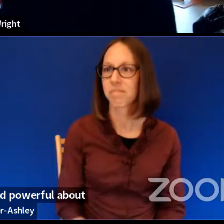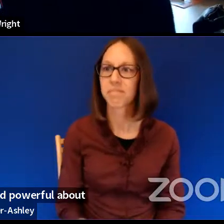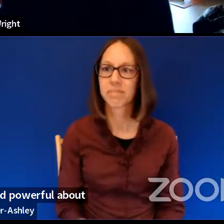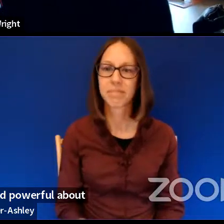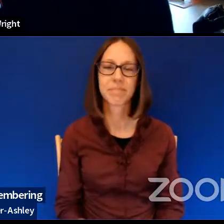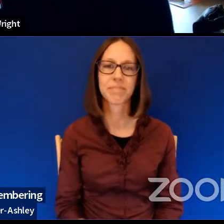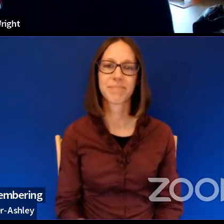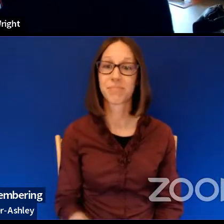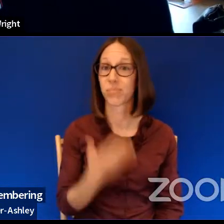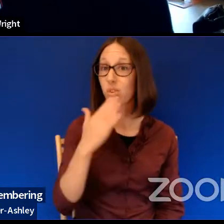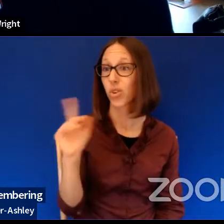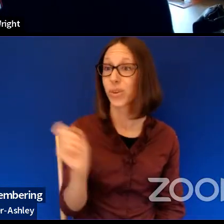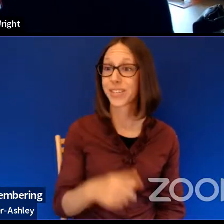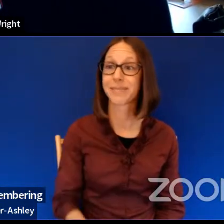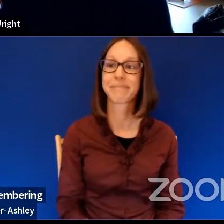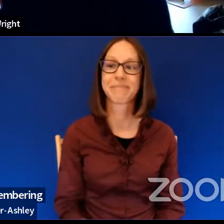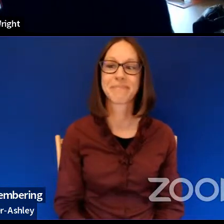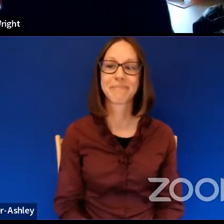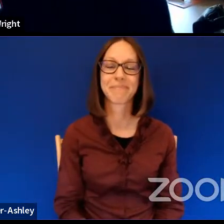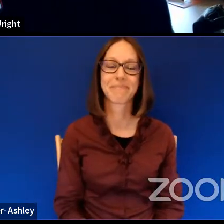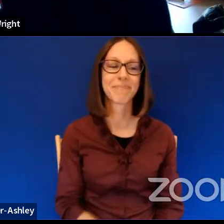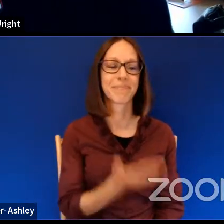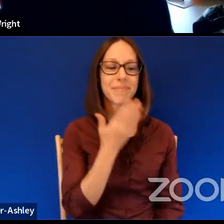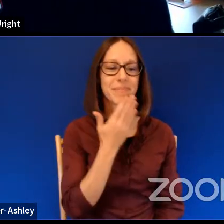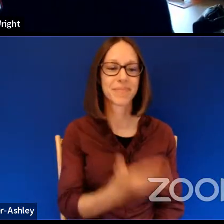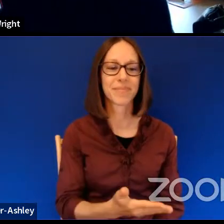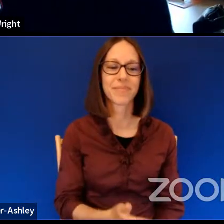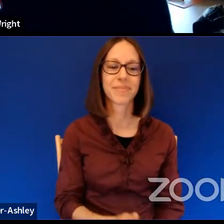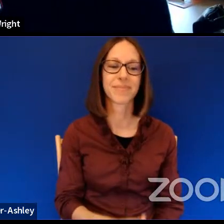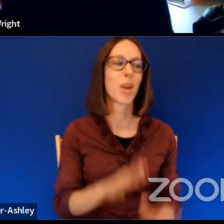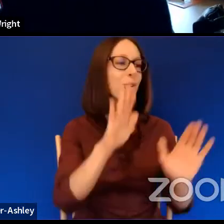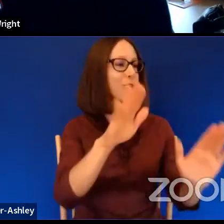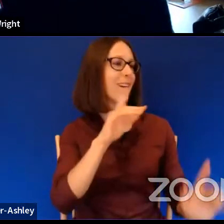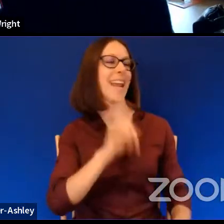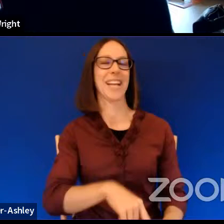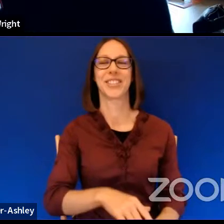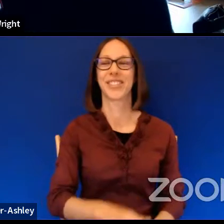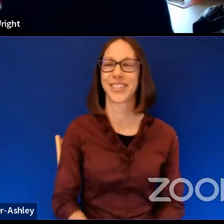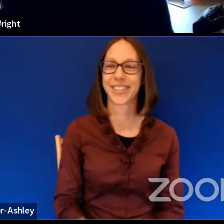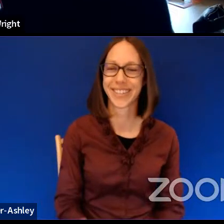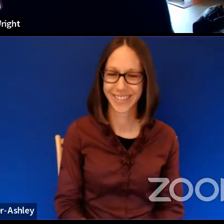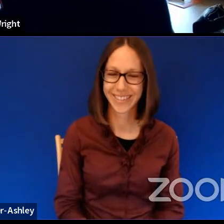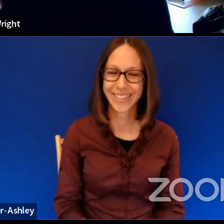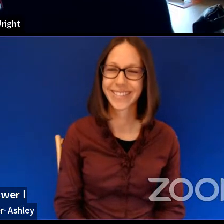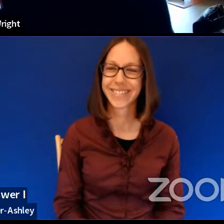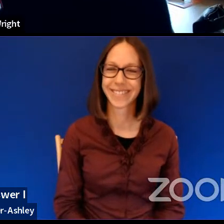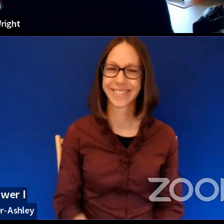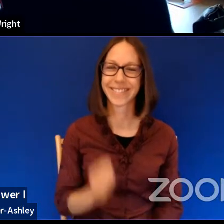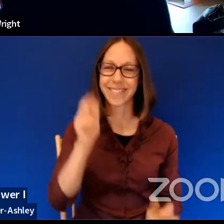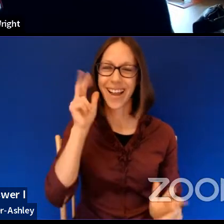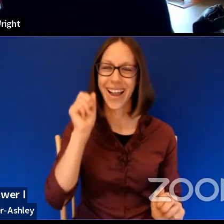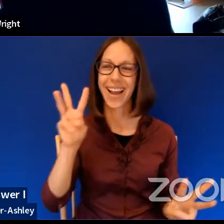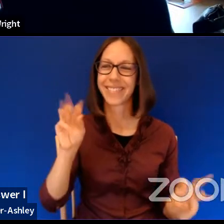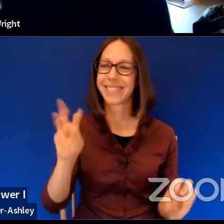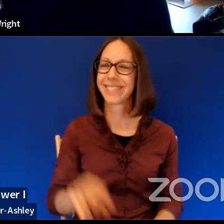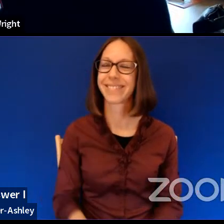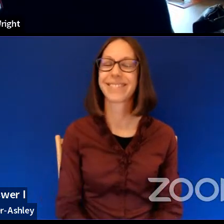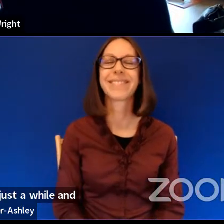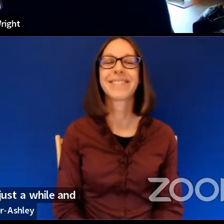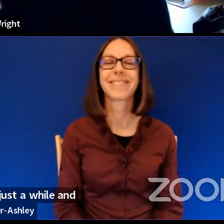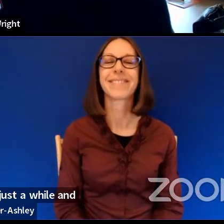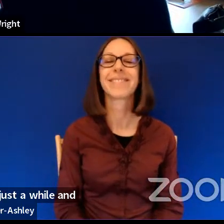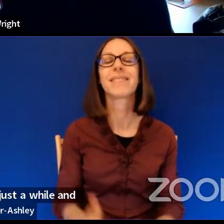It's a great question. Thank you. I've just a great answer. I just, just wow. And then